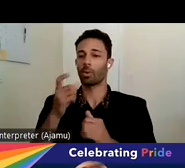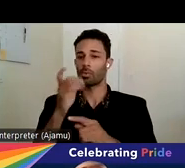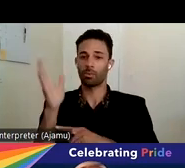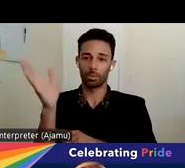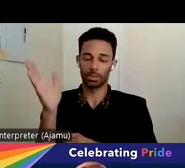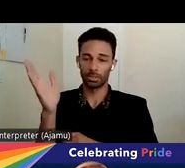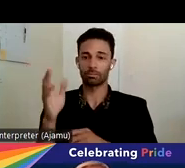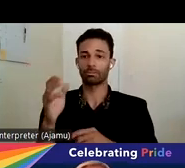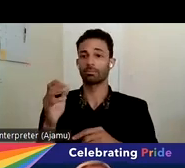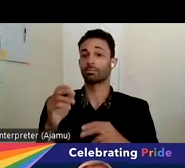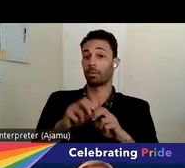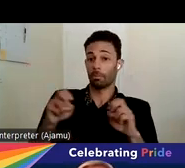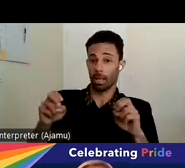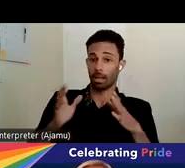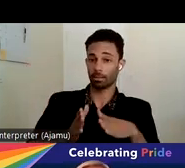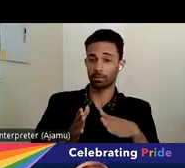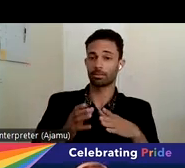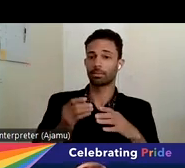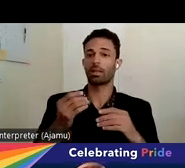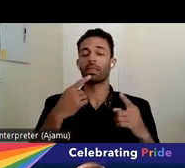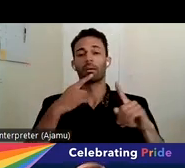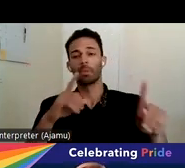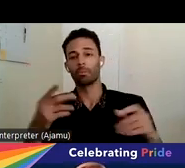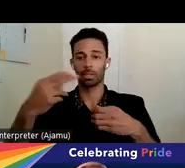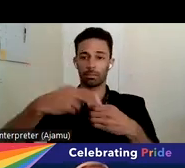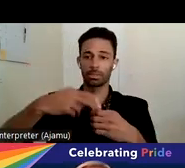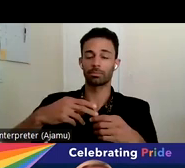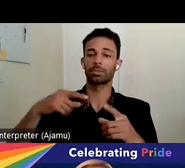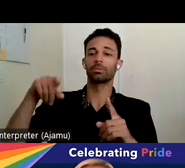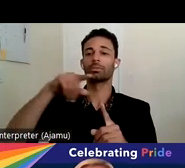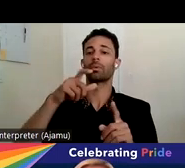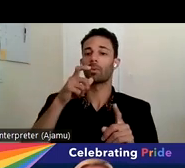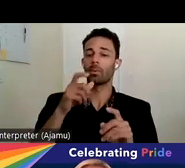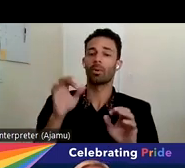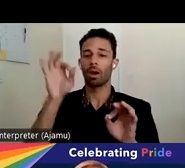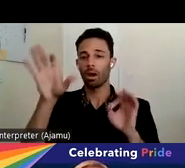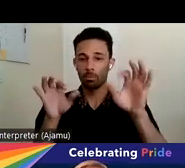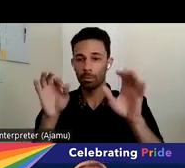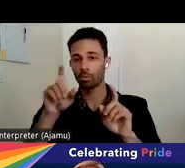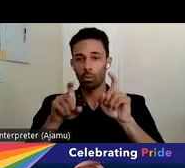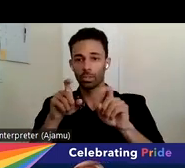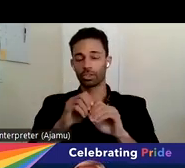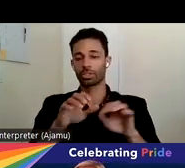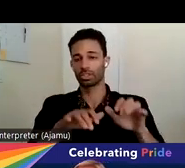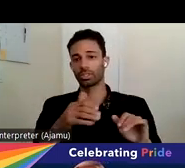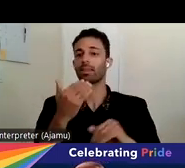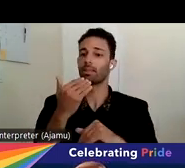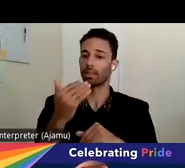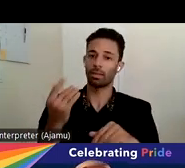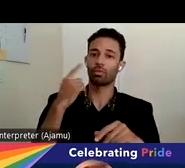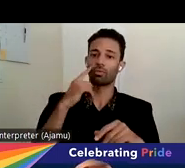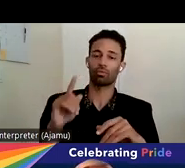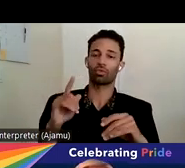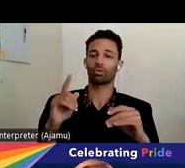reactor and to the public and participants who put comments and questions in the chat thank you for stimulating